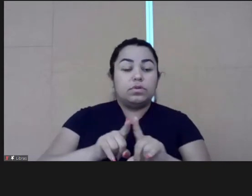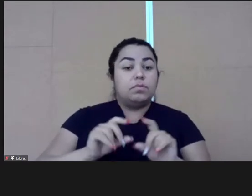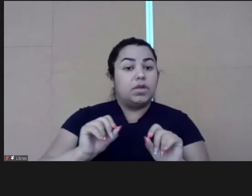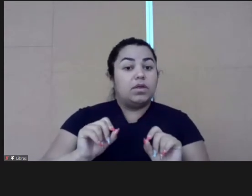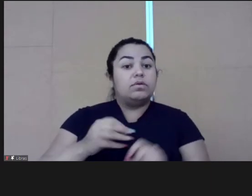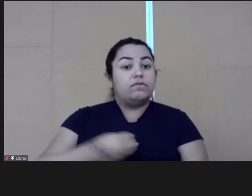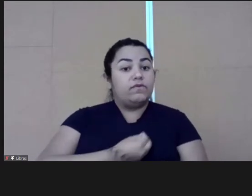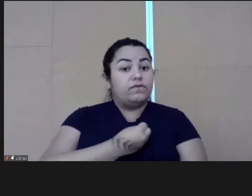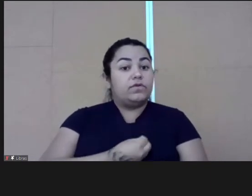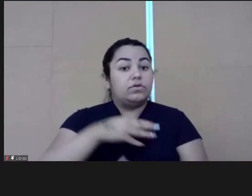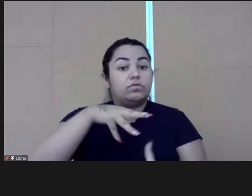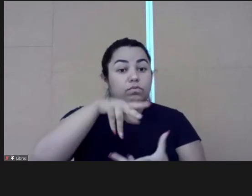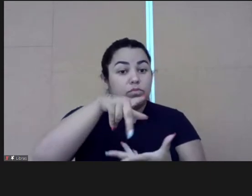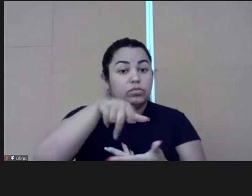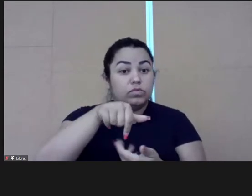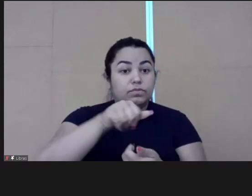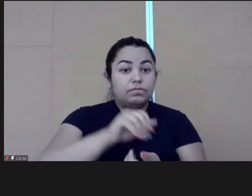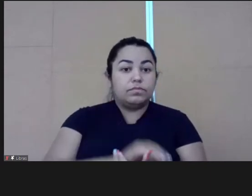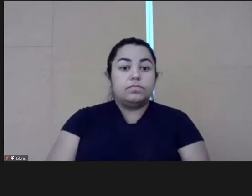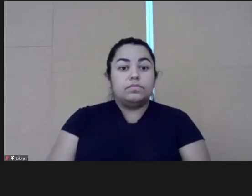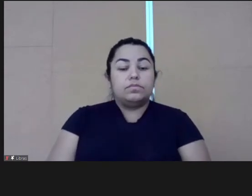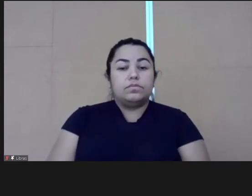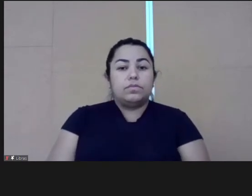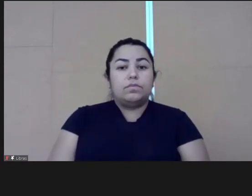be an aggregator.